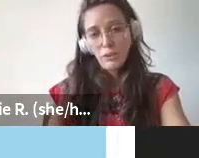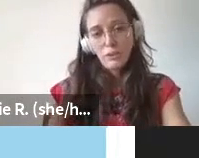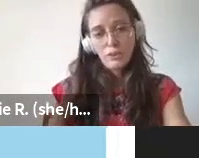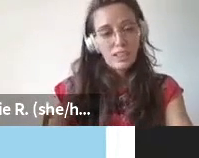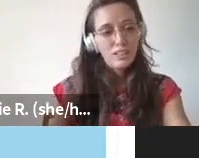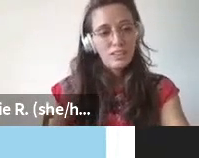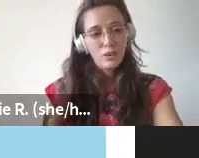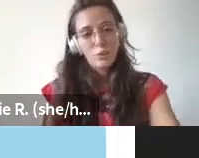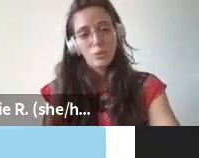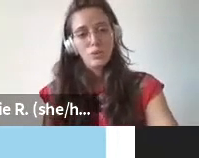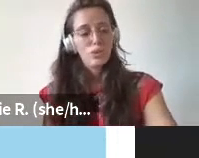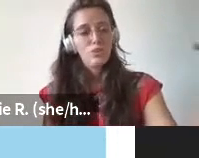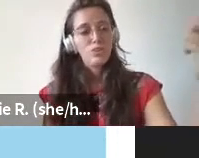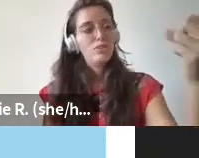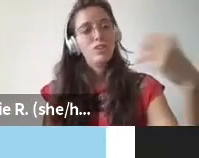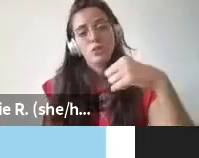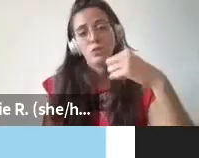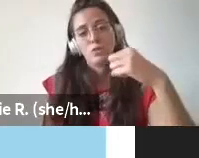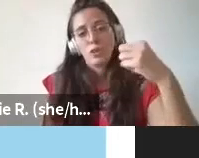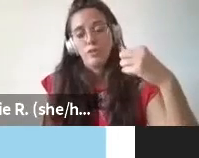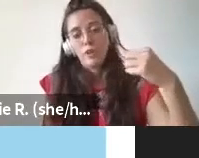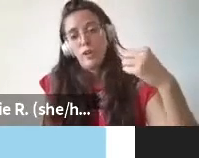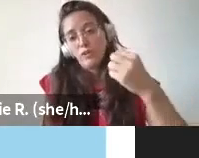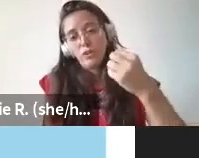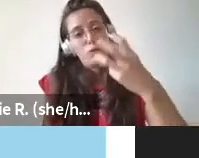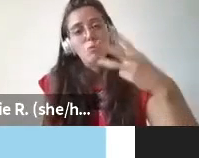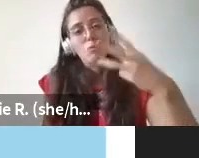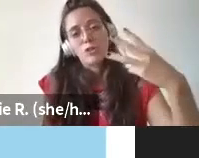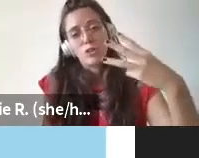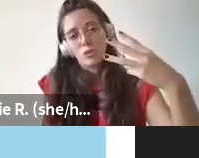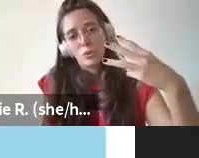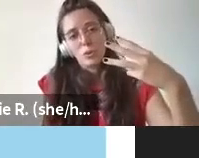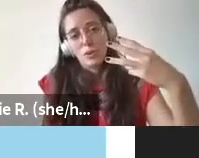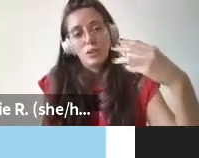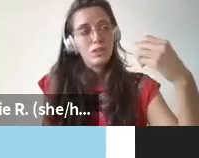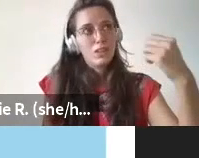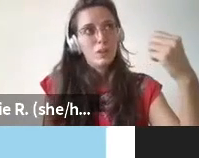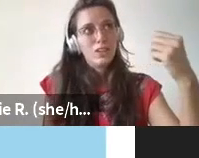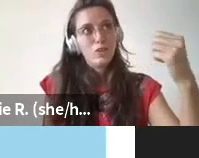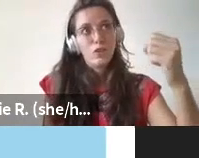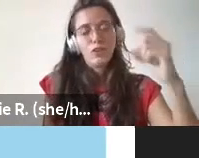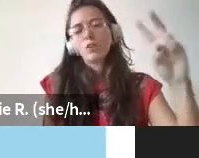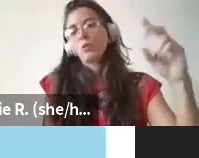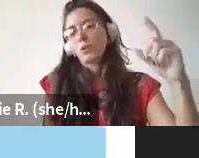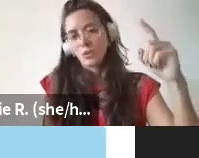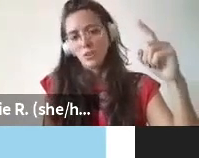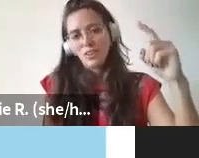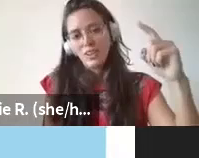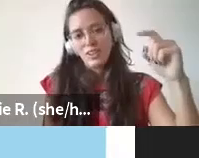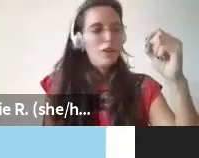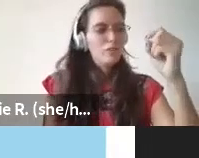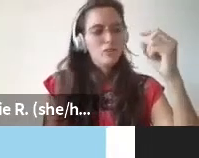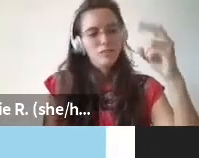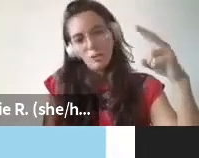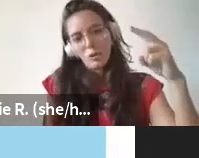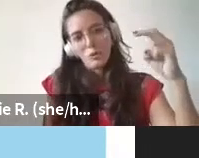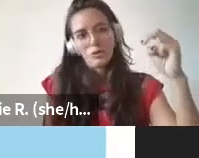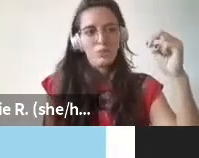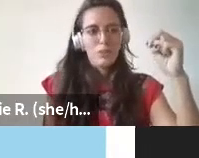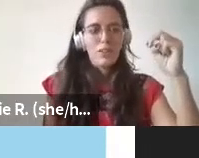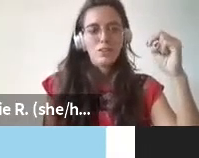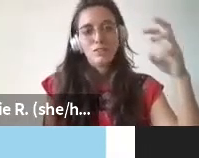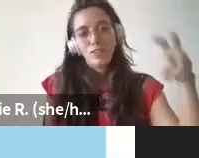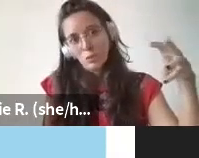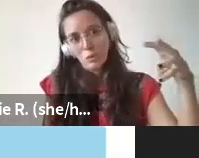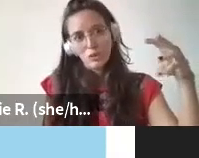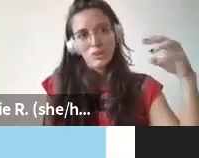back a few decades ago was conceived in terms of of three parts of the world well and we had the third world we have the